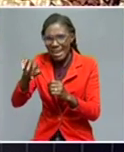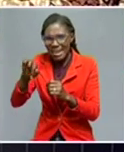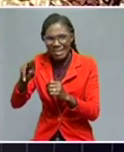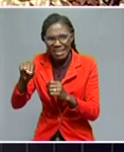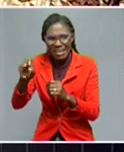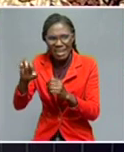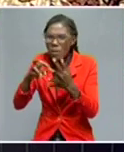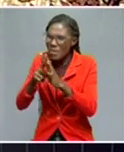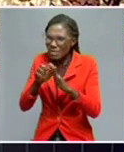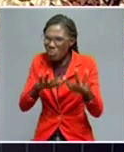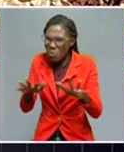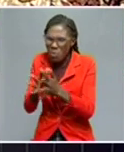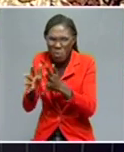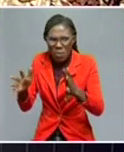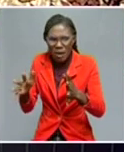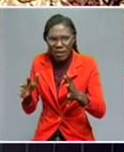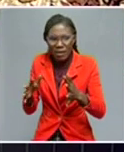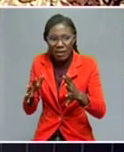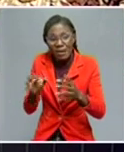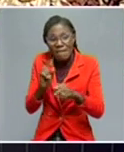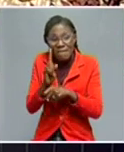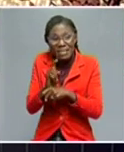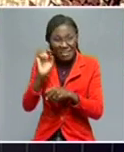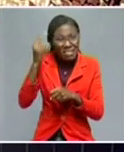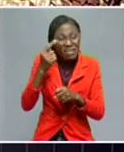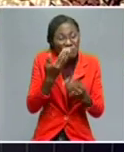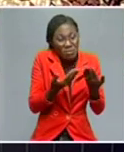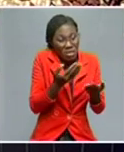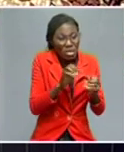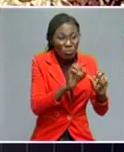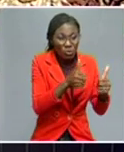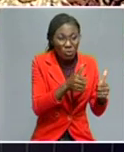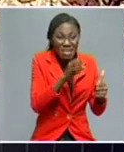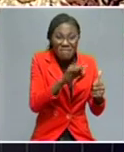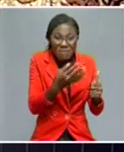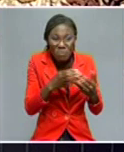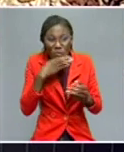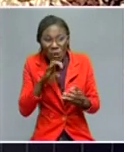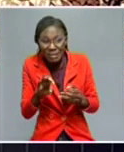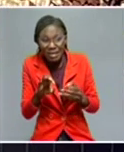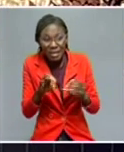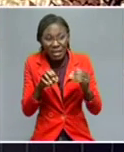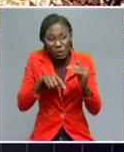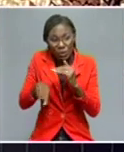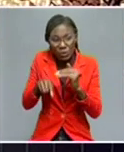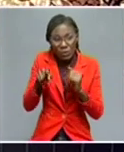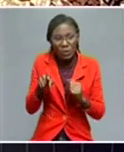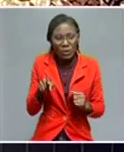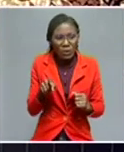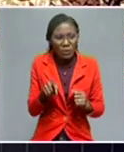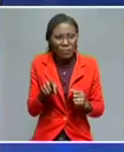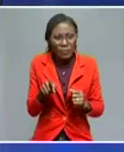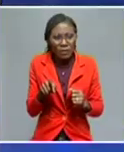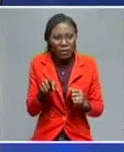ideally, it would be good if Russia and